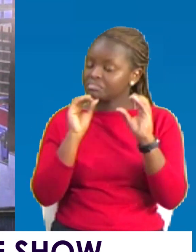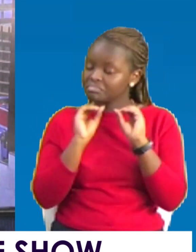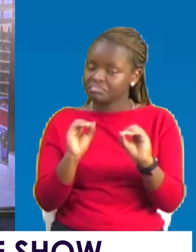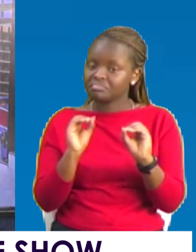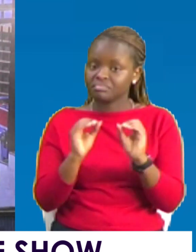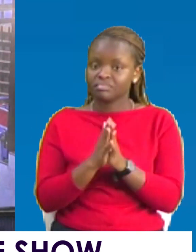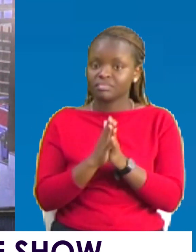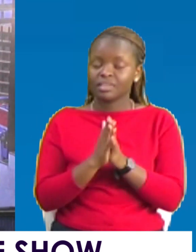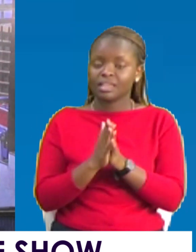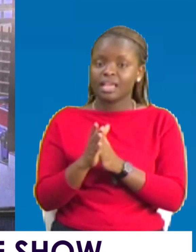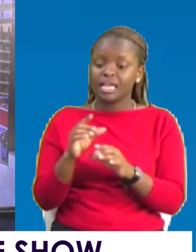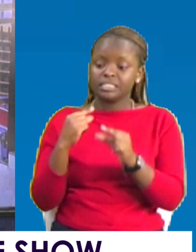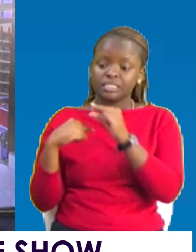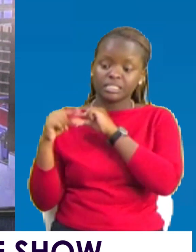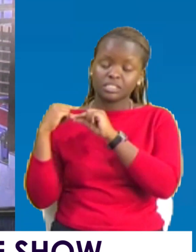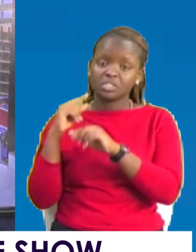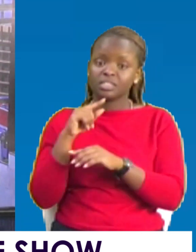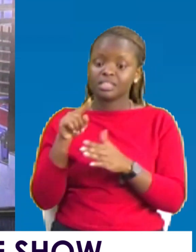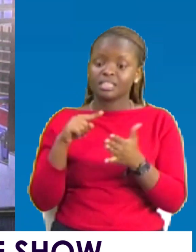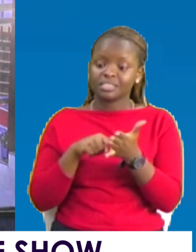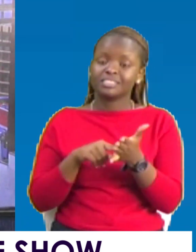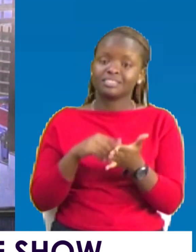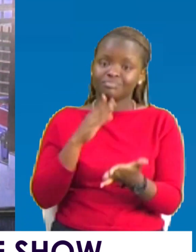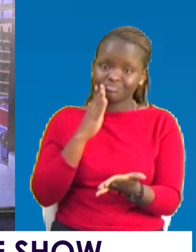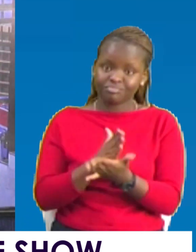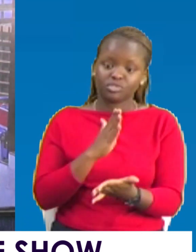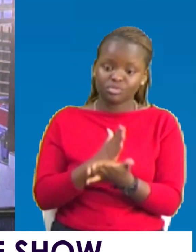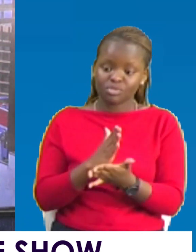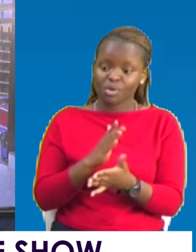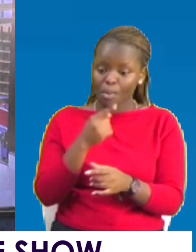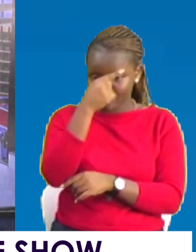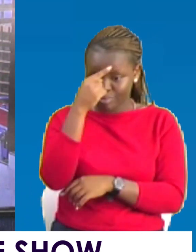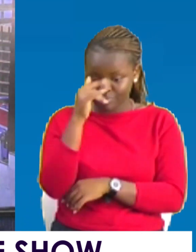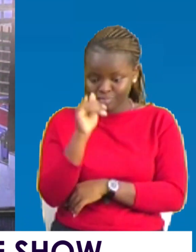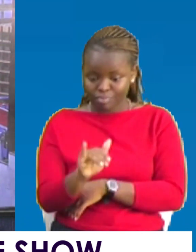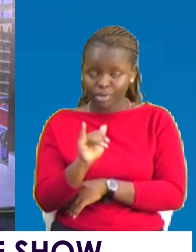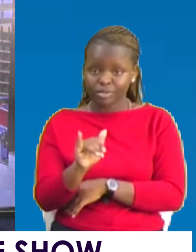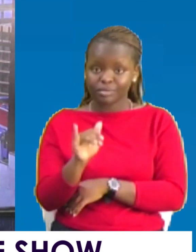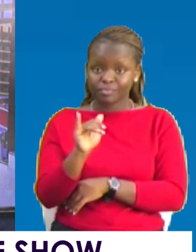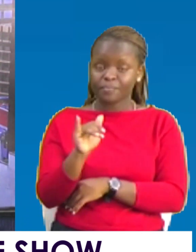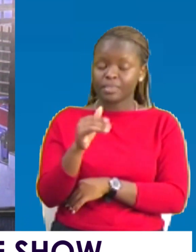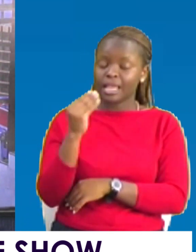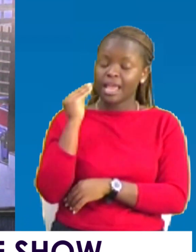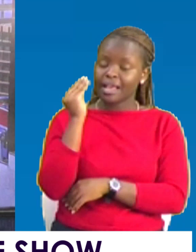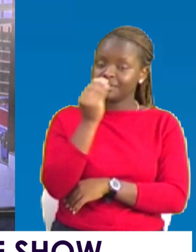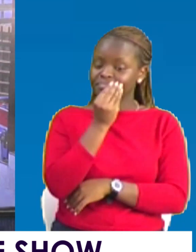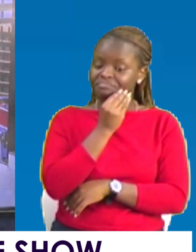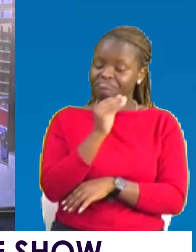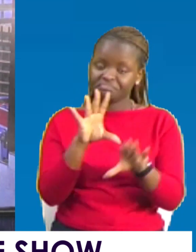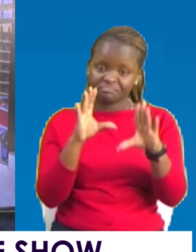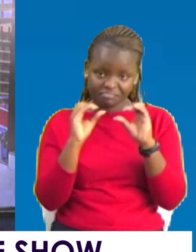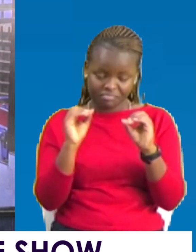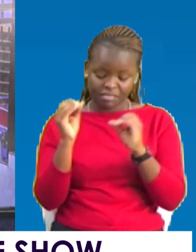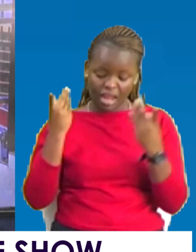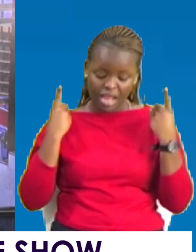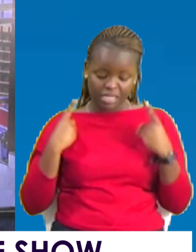Because this generation is real. That is why they don't put up makeups. That is why the kind of clothing and dressing they put